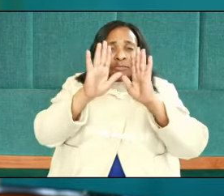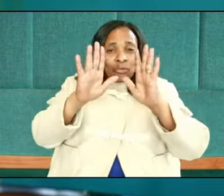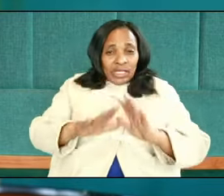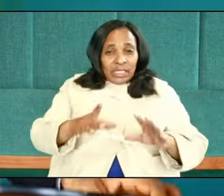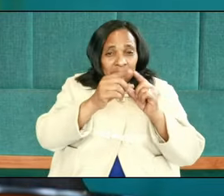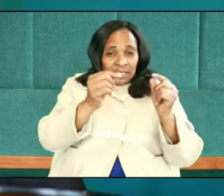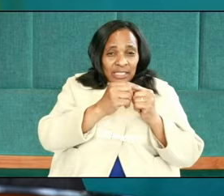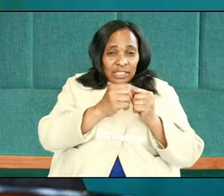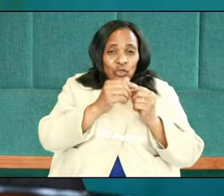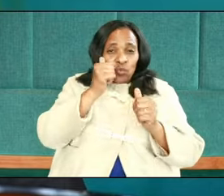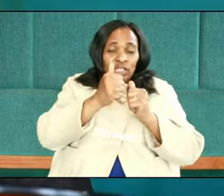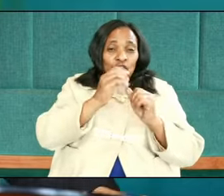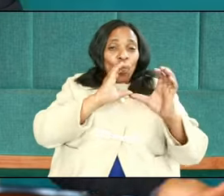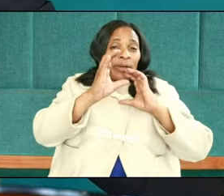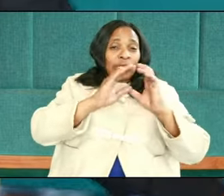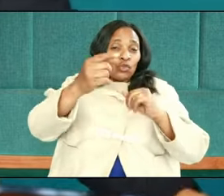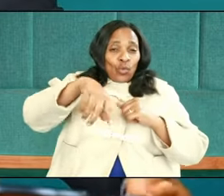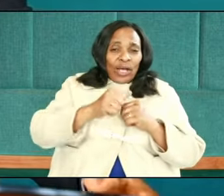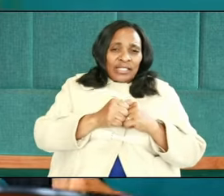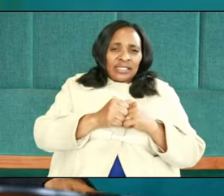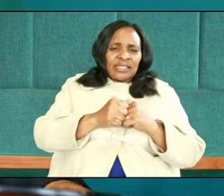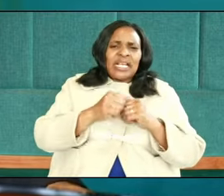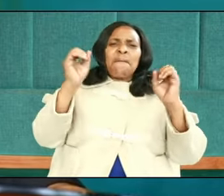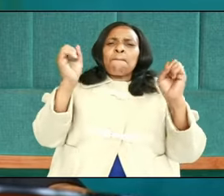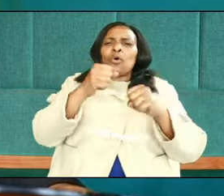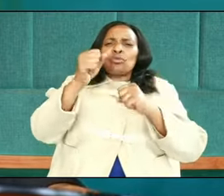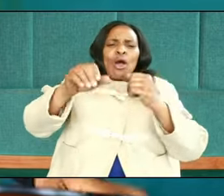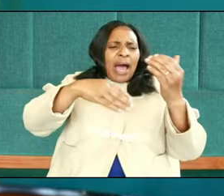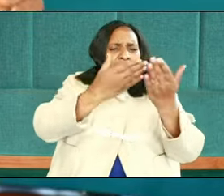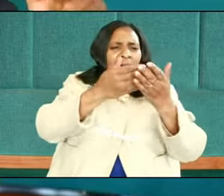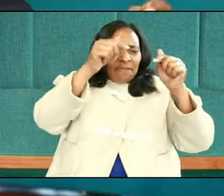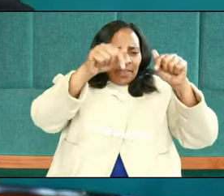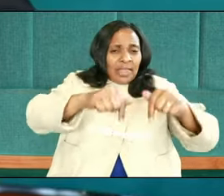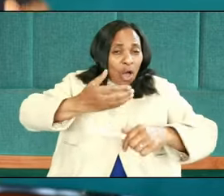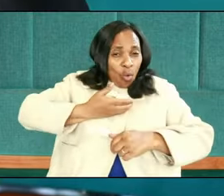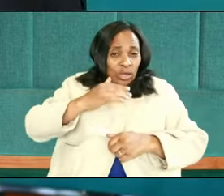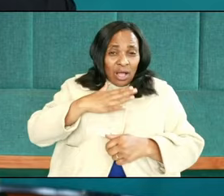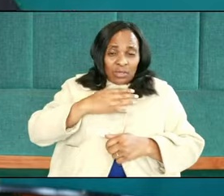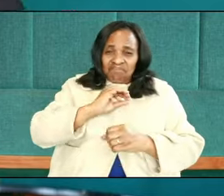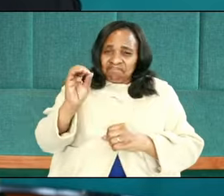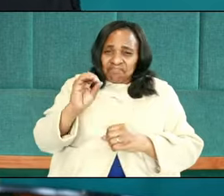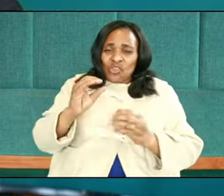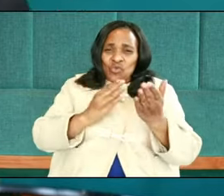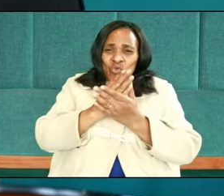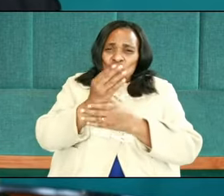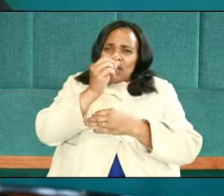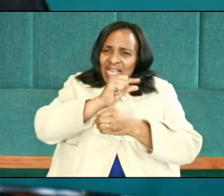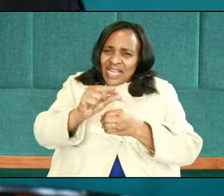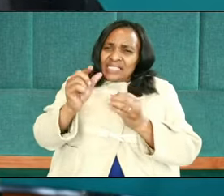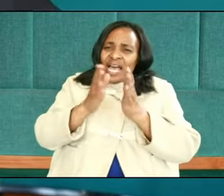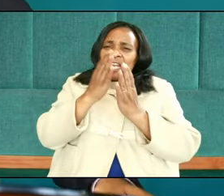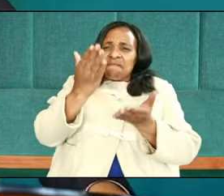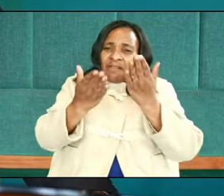communicate to us is that we did not get here on our own accord or by our own strength but by the grace and favor